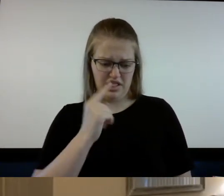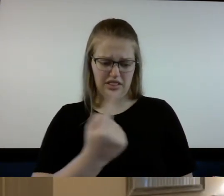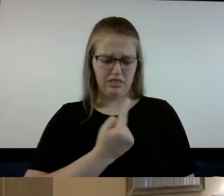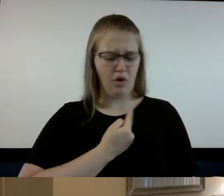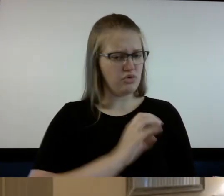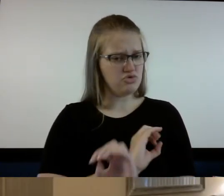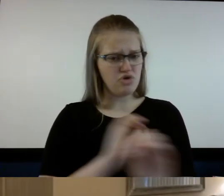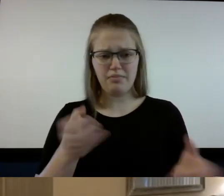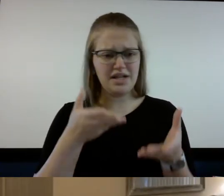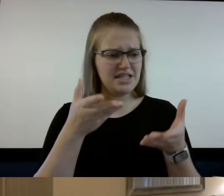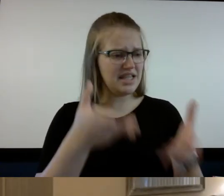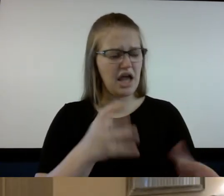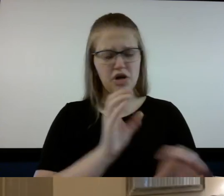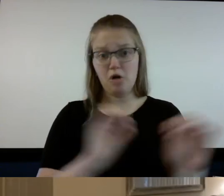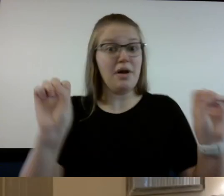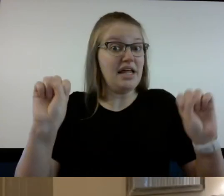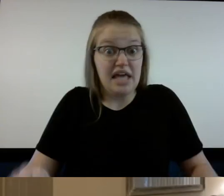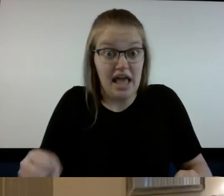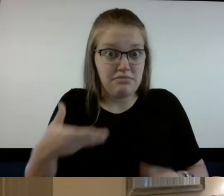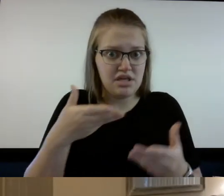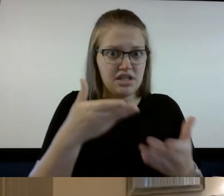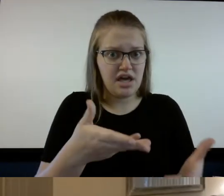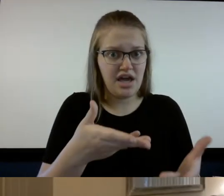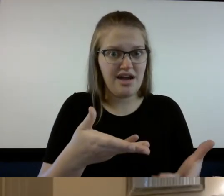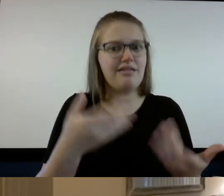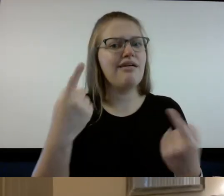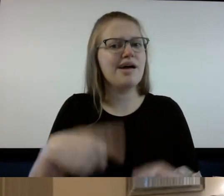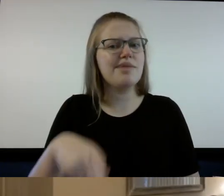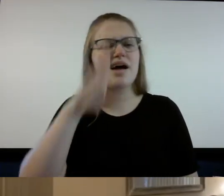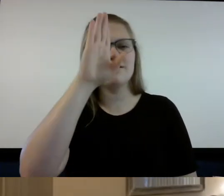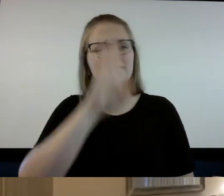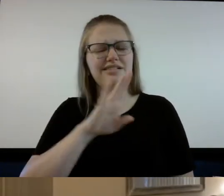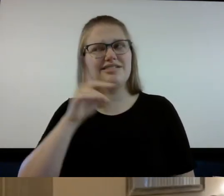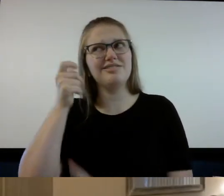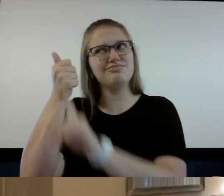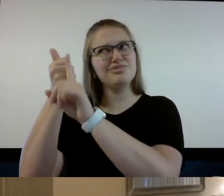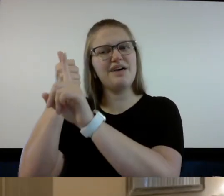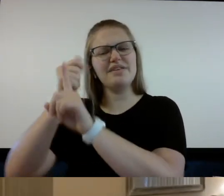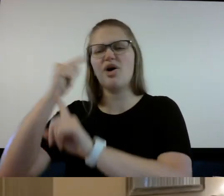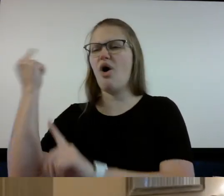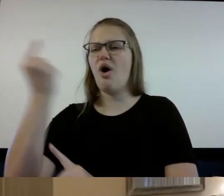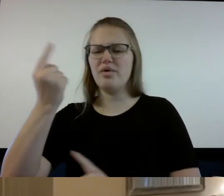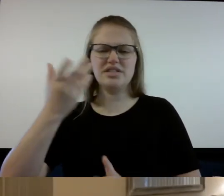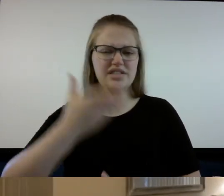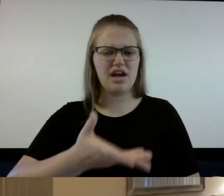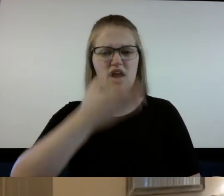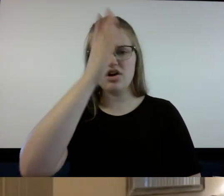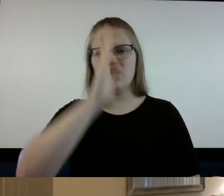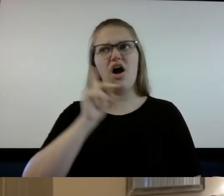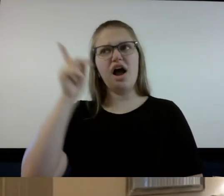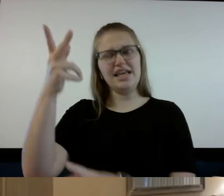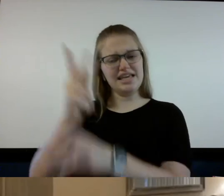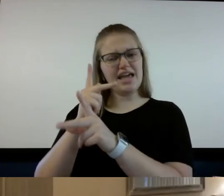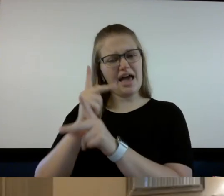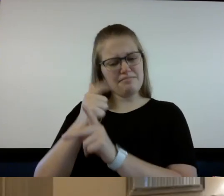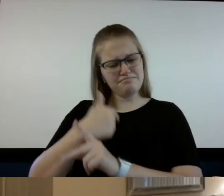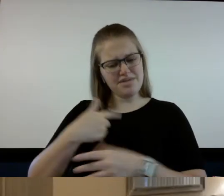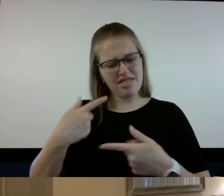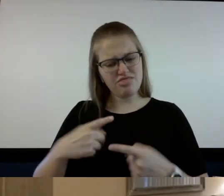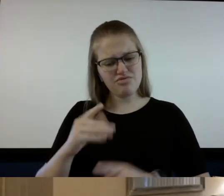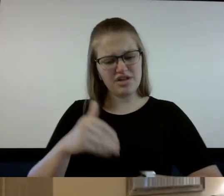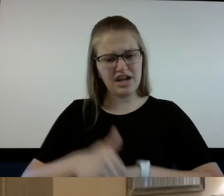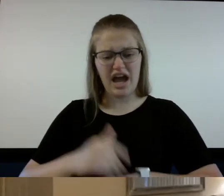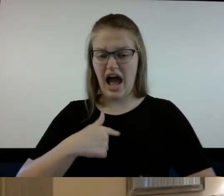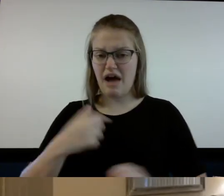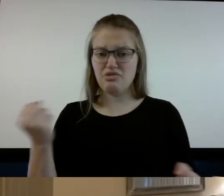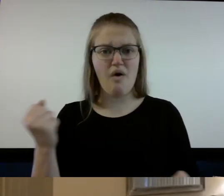nobody can be there for you God is always there for you he kept me through the nights I feared the nights